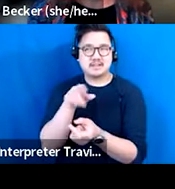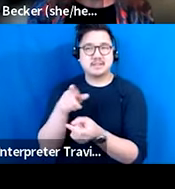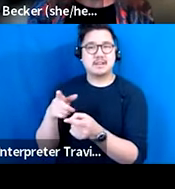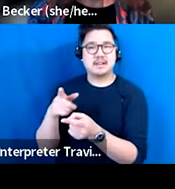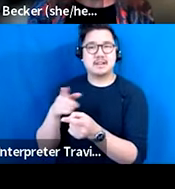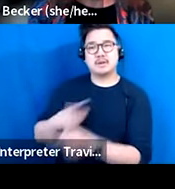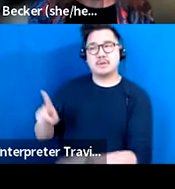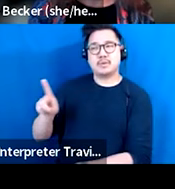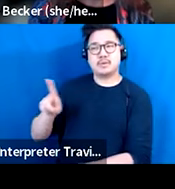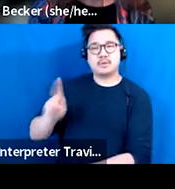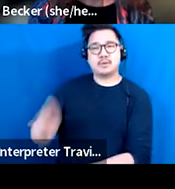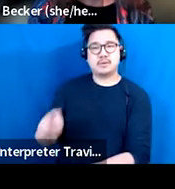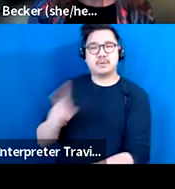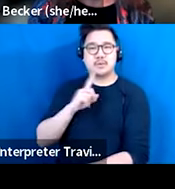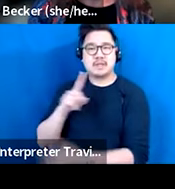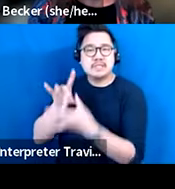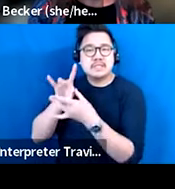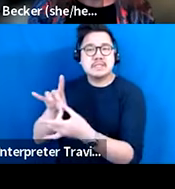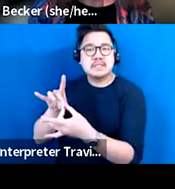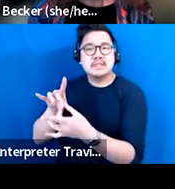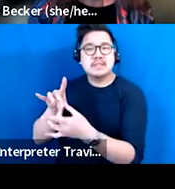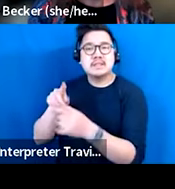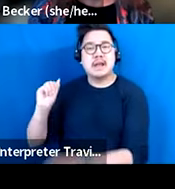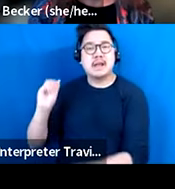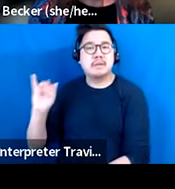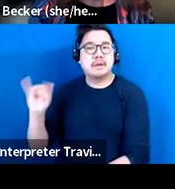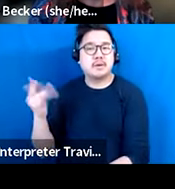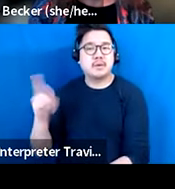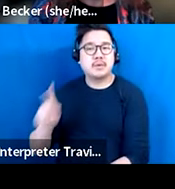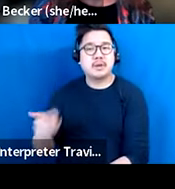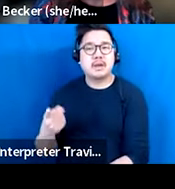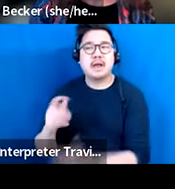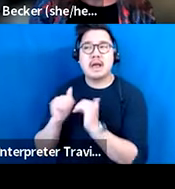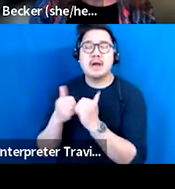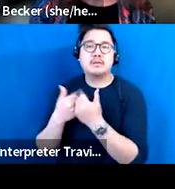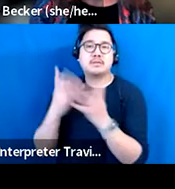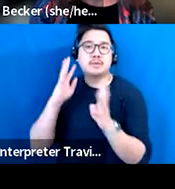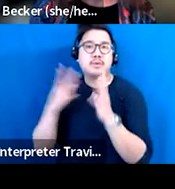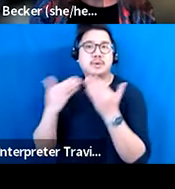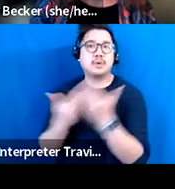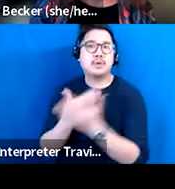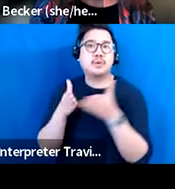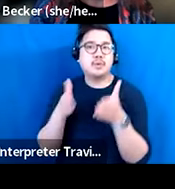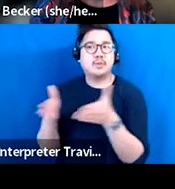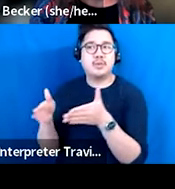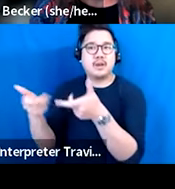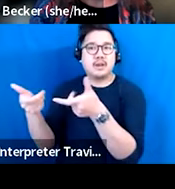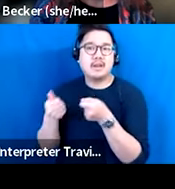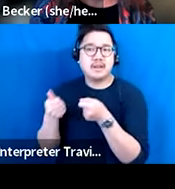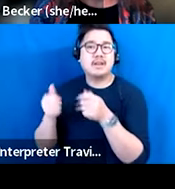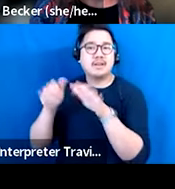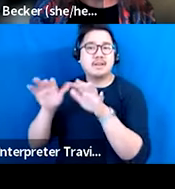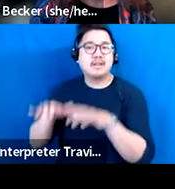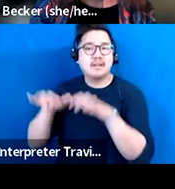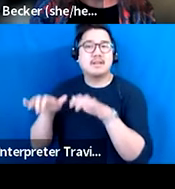kind of creating new ways of engaging audiences. And then Kate later kind